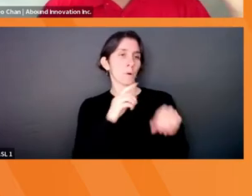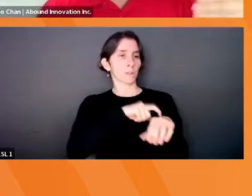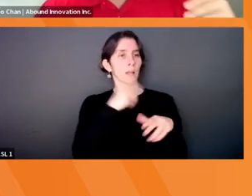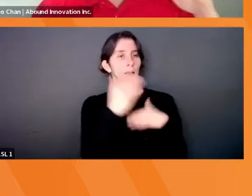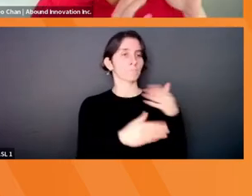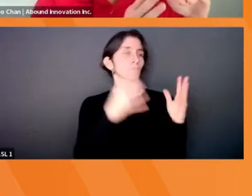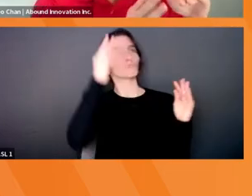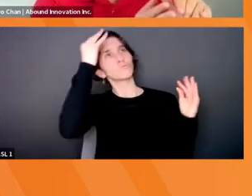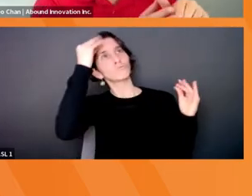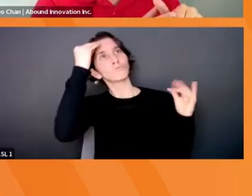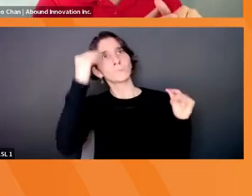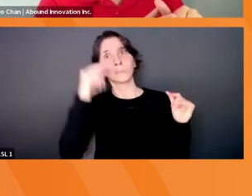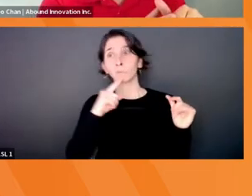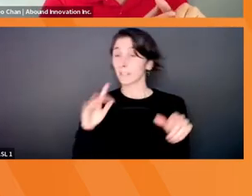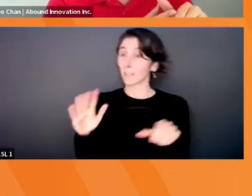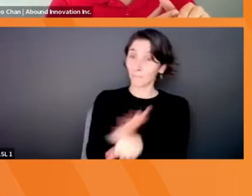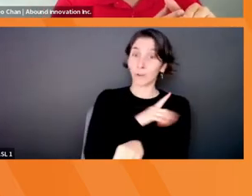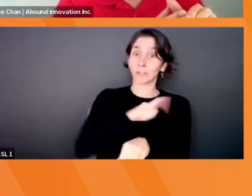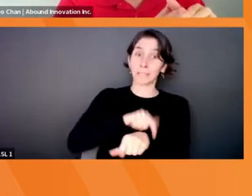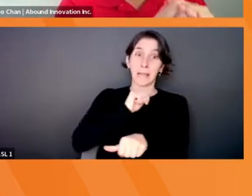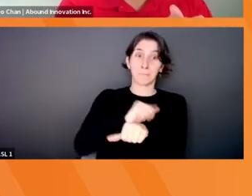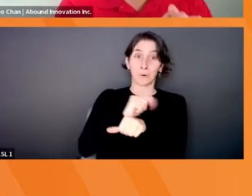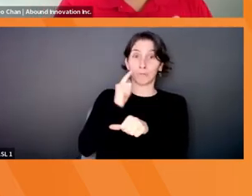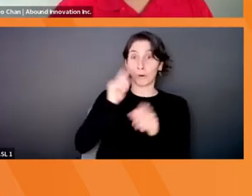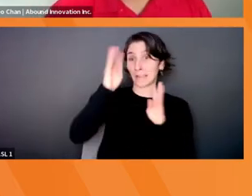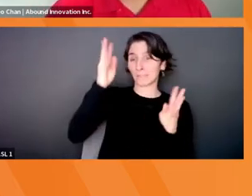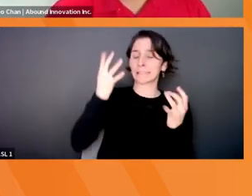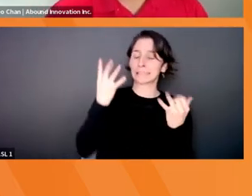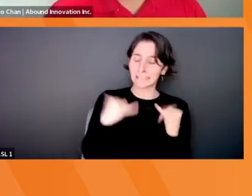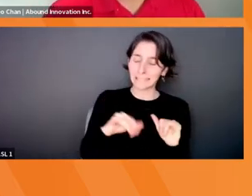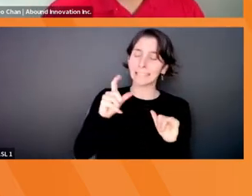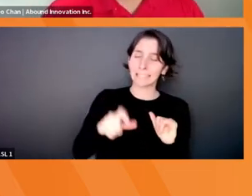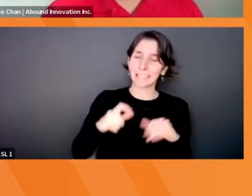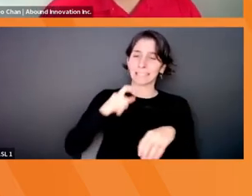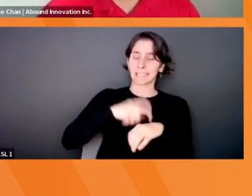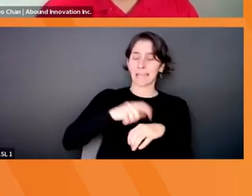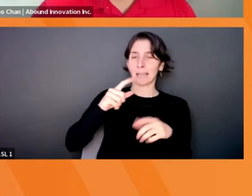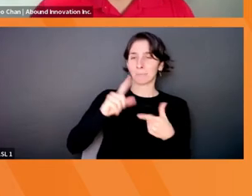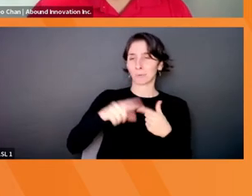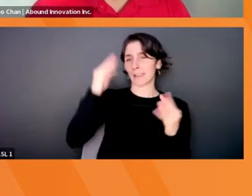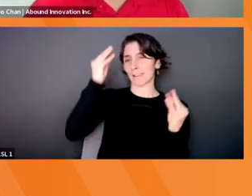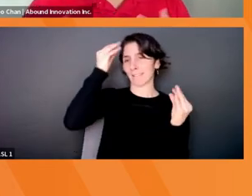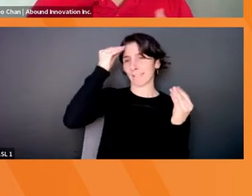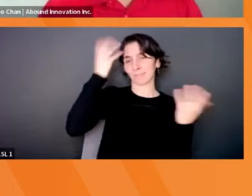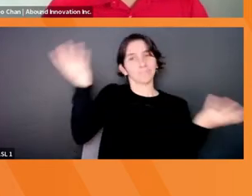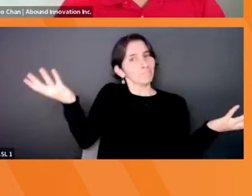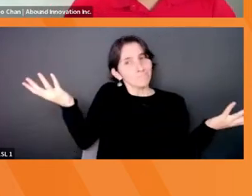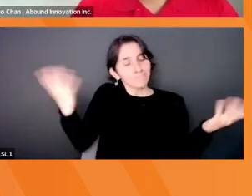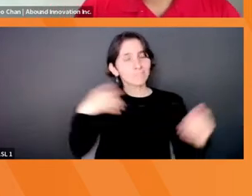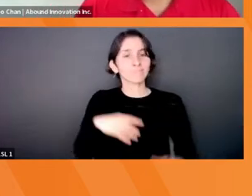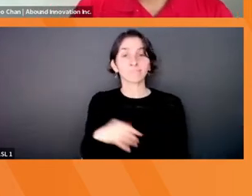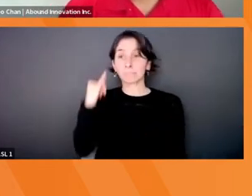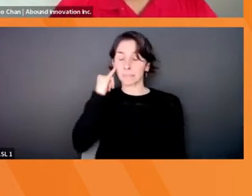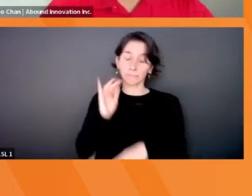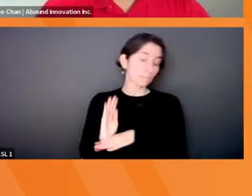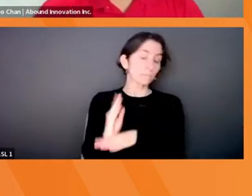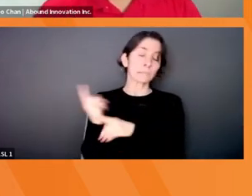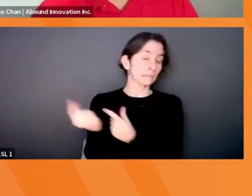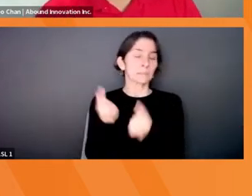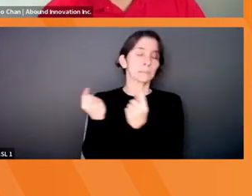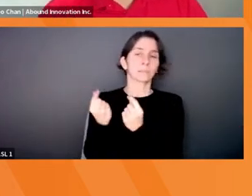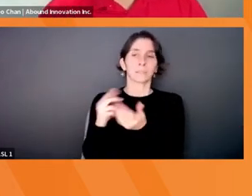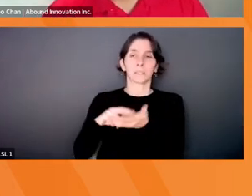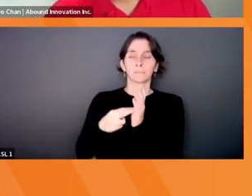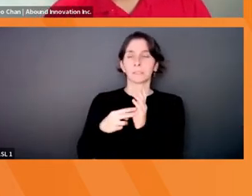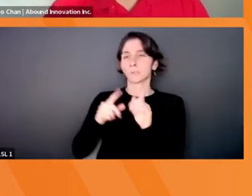still, I still need this margin. And it's a really, really important thing to consider. If you're too busy, ideas will not